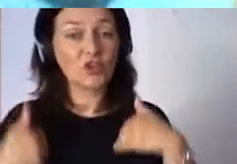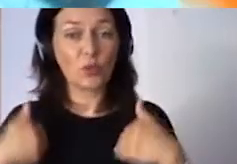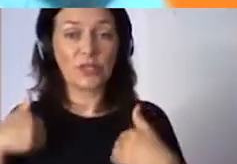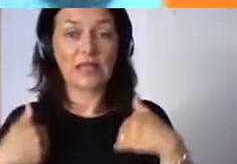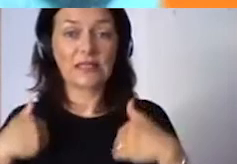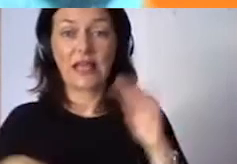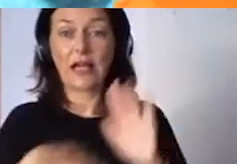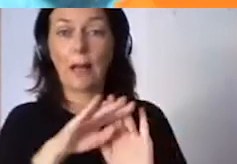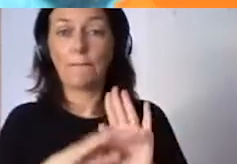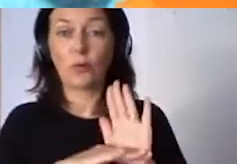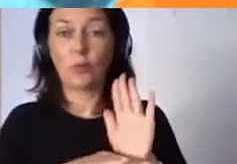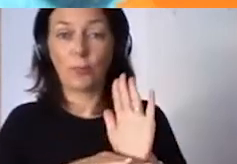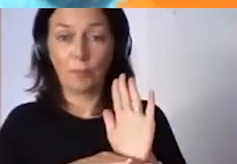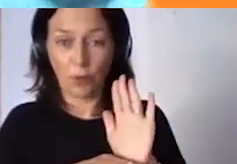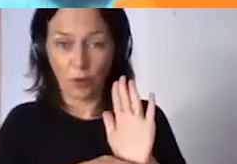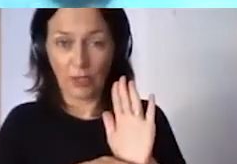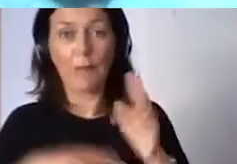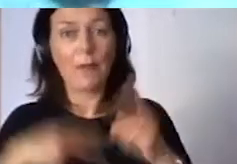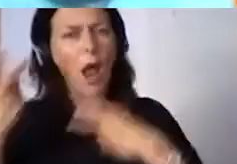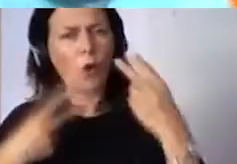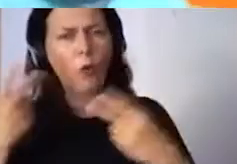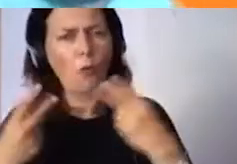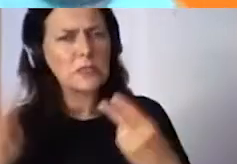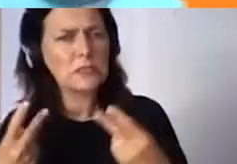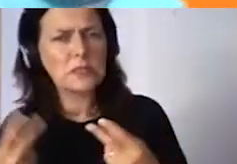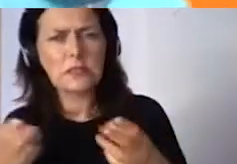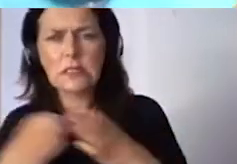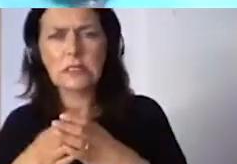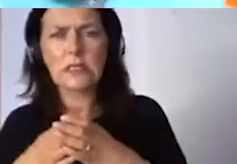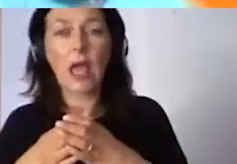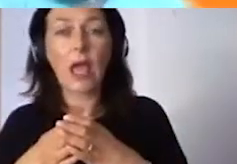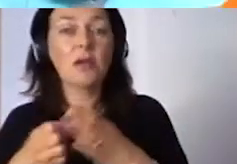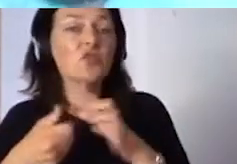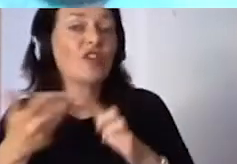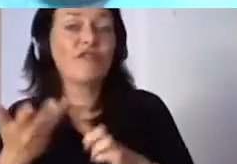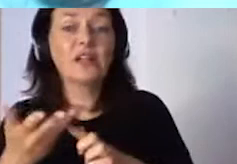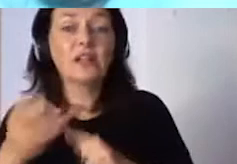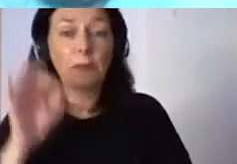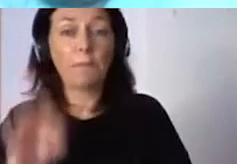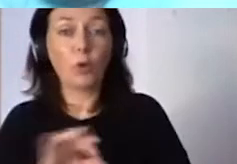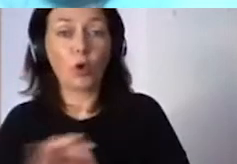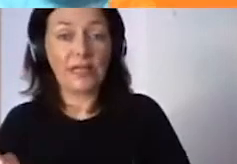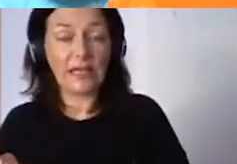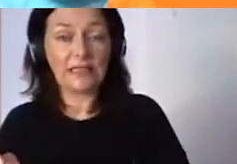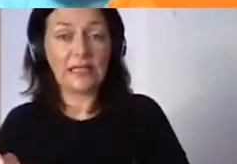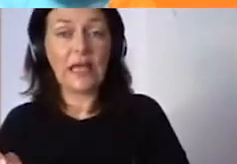several projects on empowerment of elderly people.